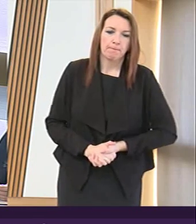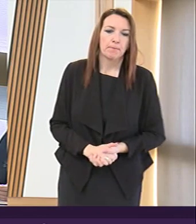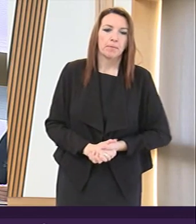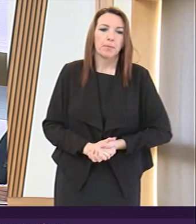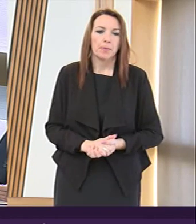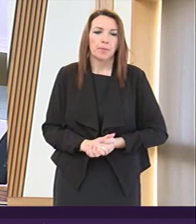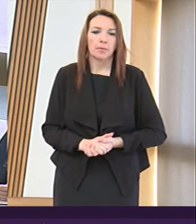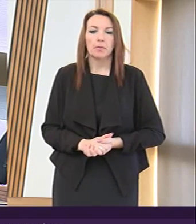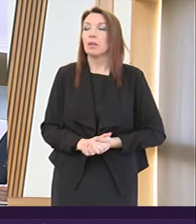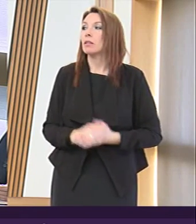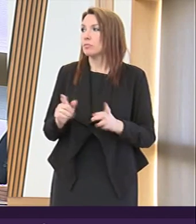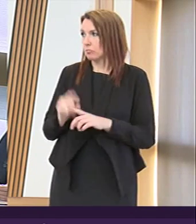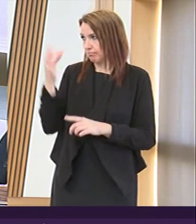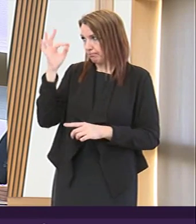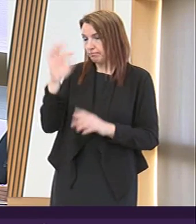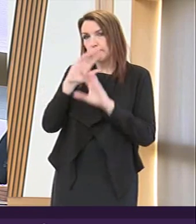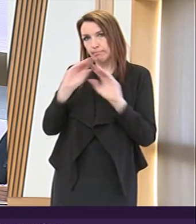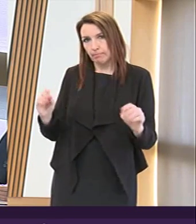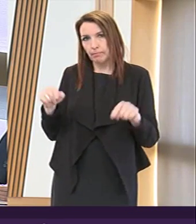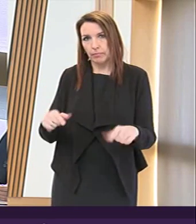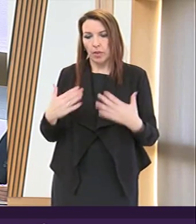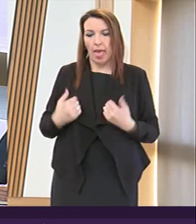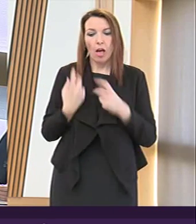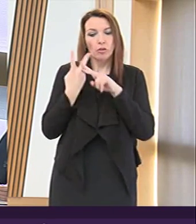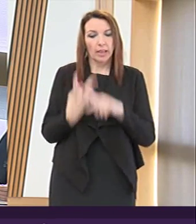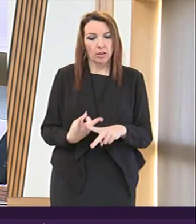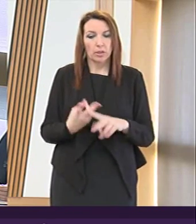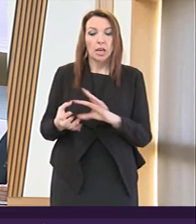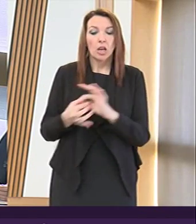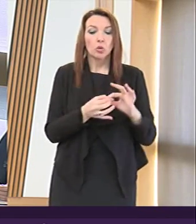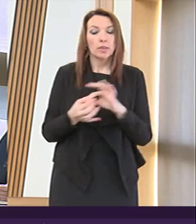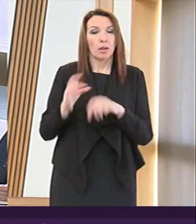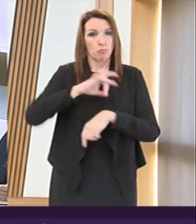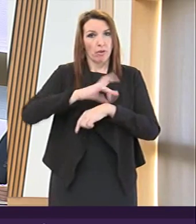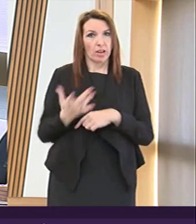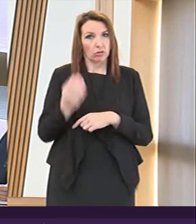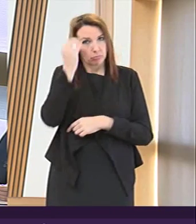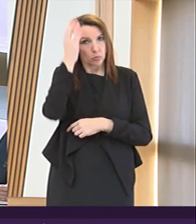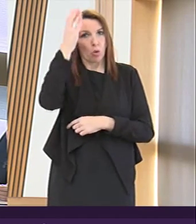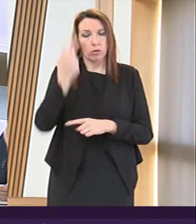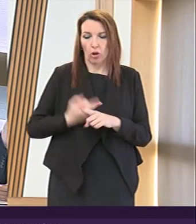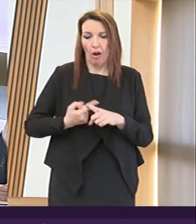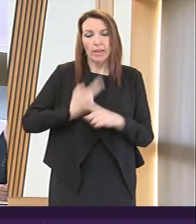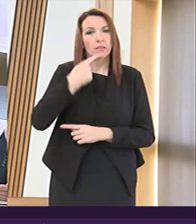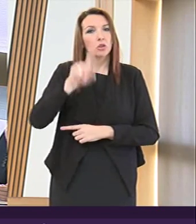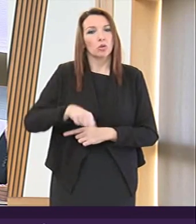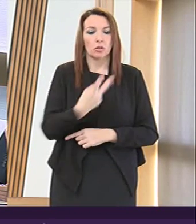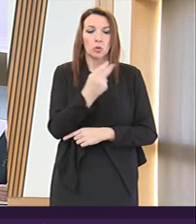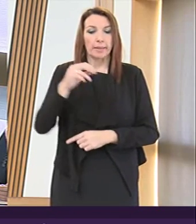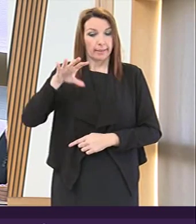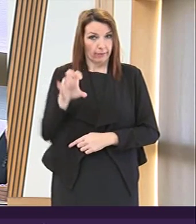The committee may further wish to note that the Health Care and Associated Professions Knowledge of English Order 2015